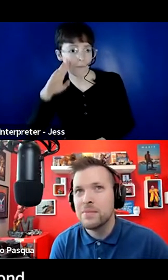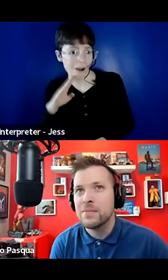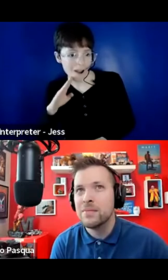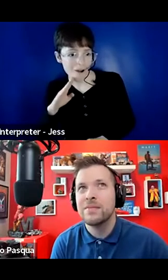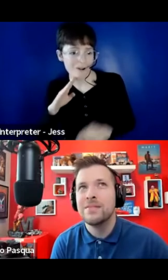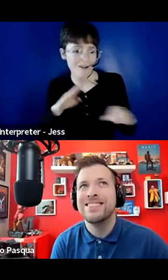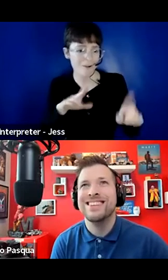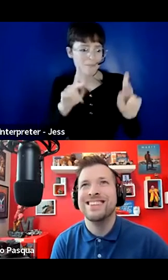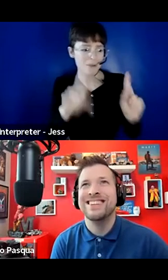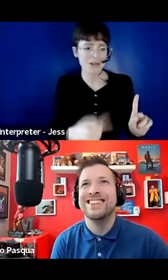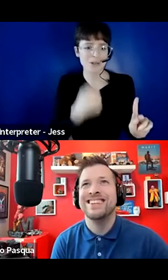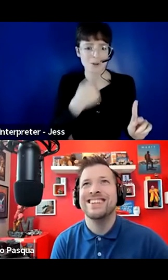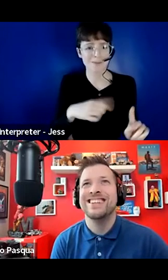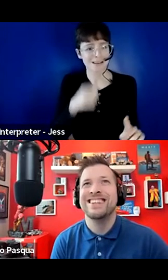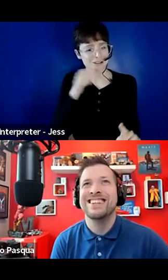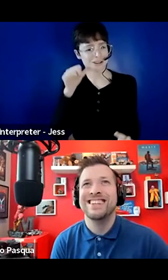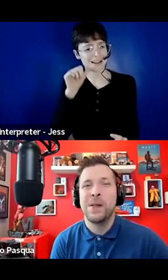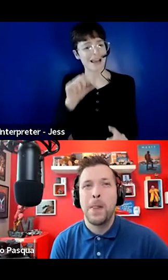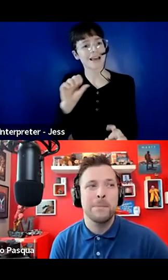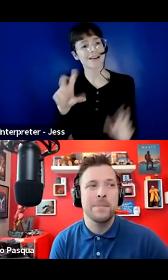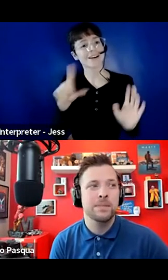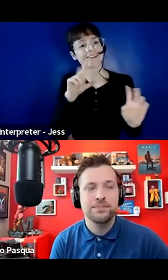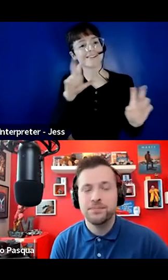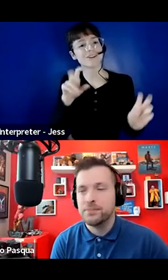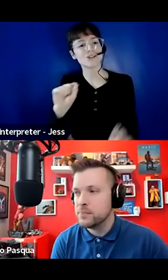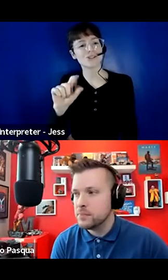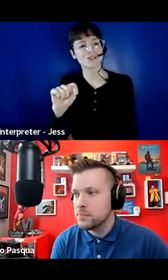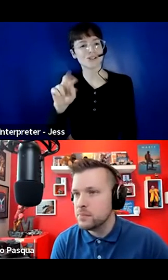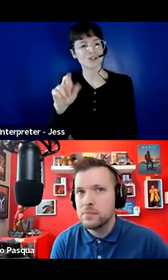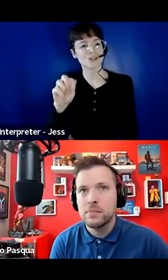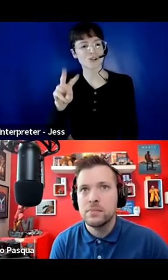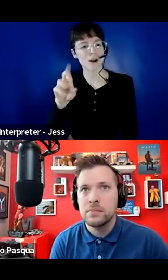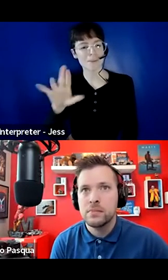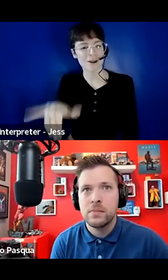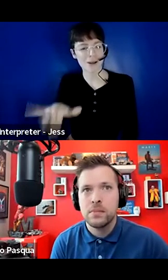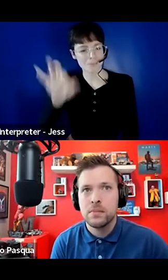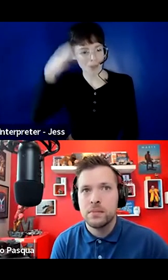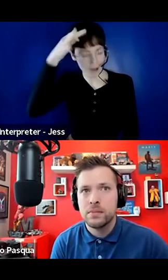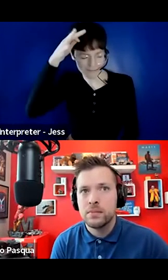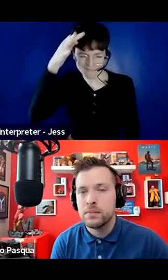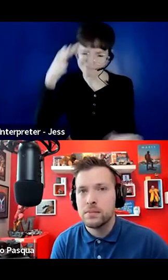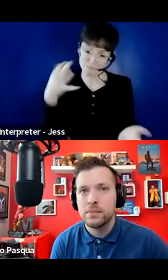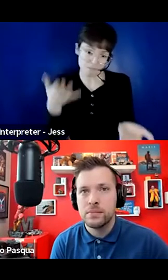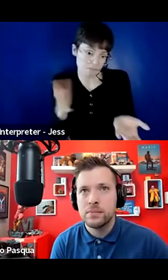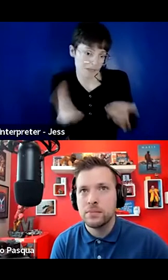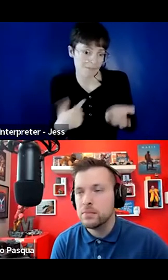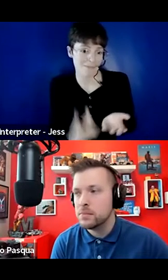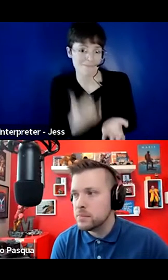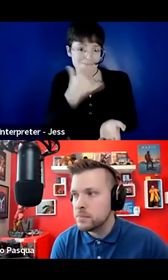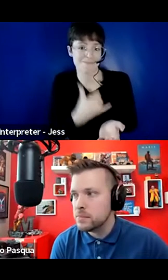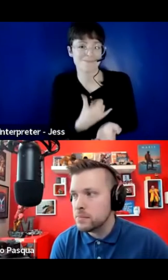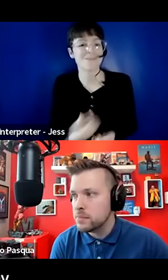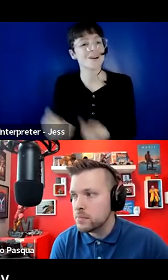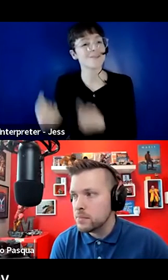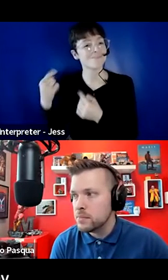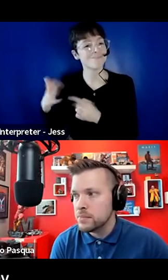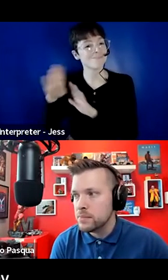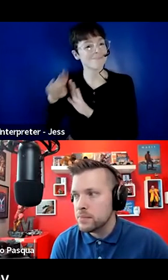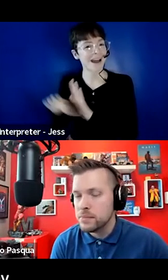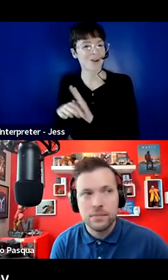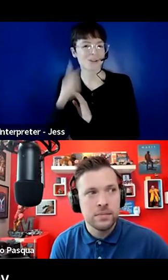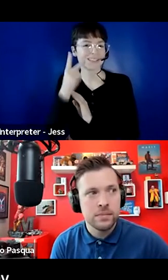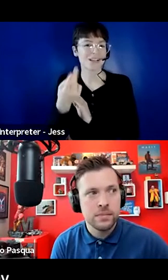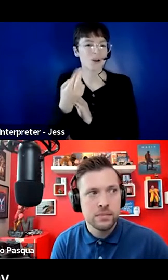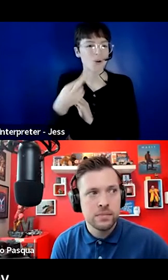corrected. My background is a gray wall with some artwork. Thank you for having me. I'm really